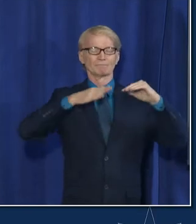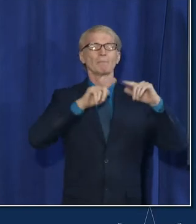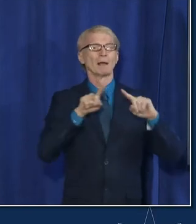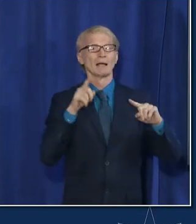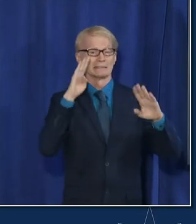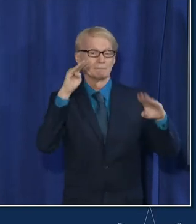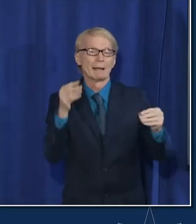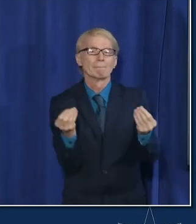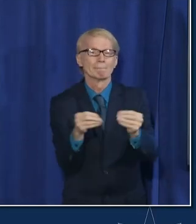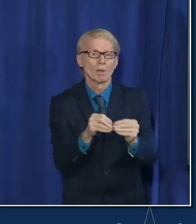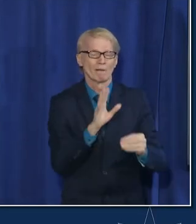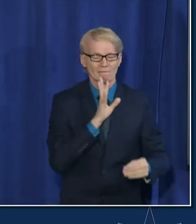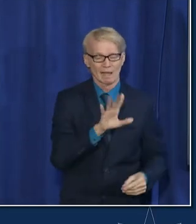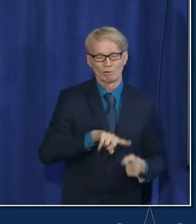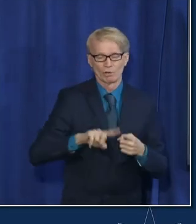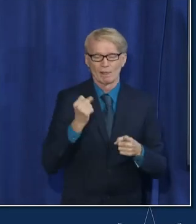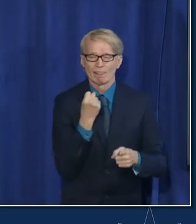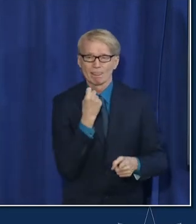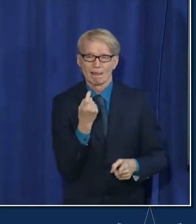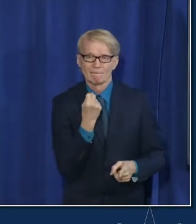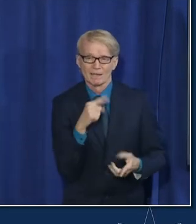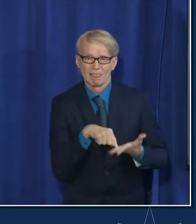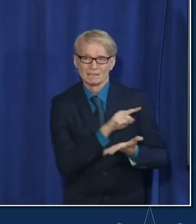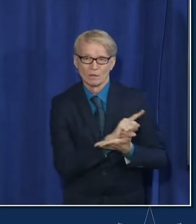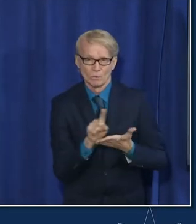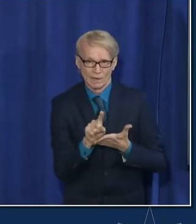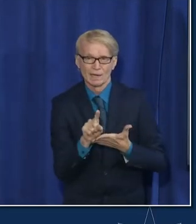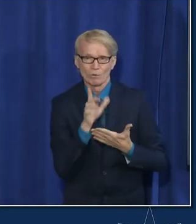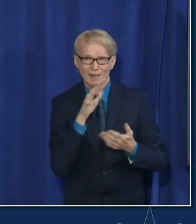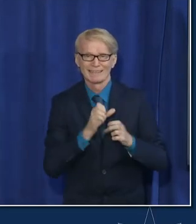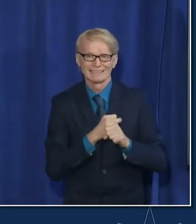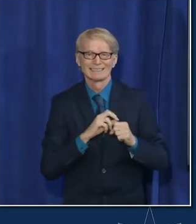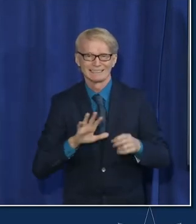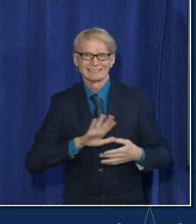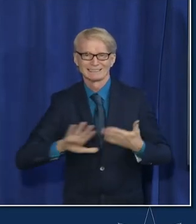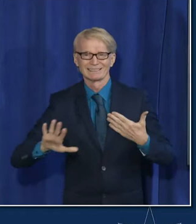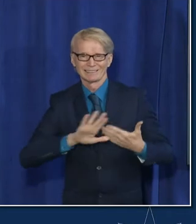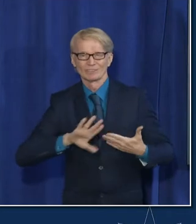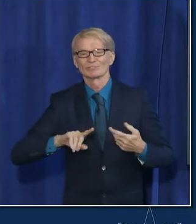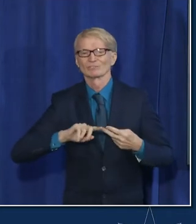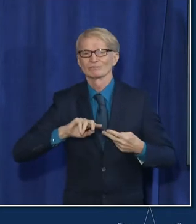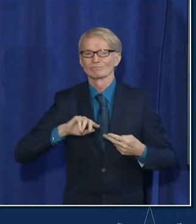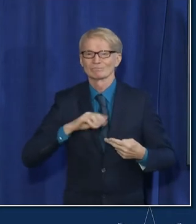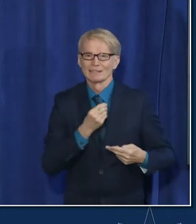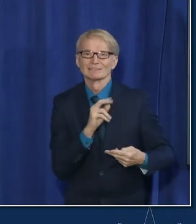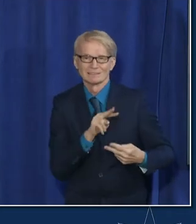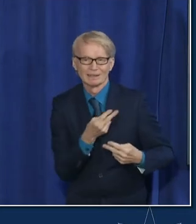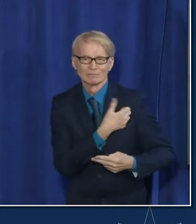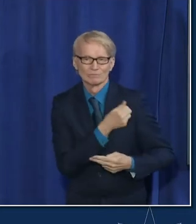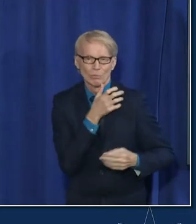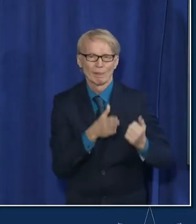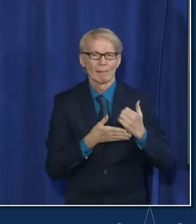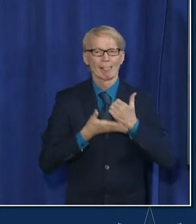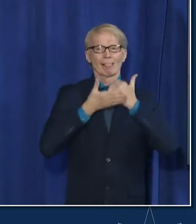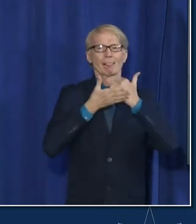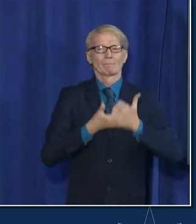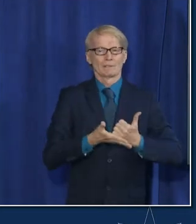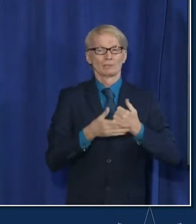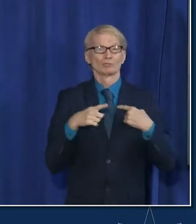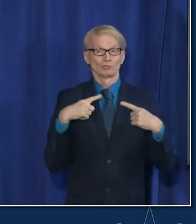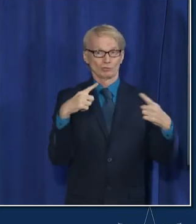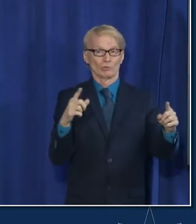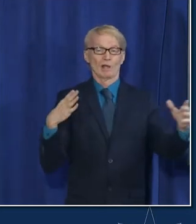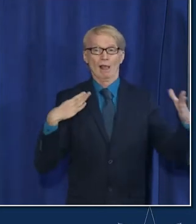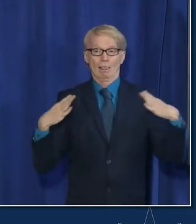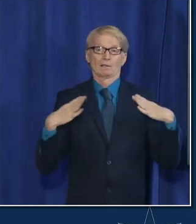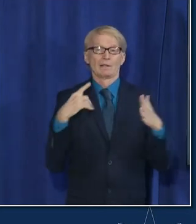a lot of 5 to 11 year olds to get that second dose and again doing this now helps you be more protected as we head into